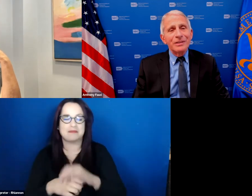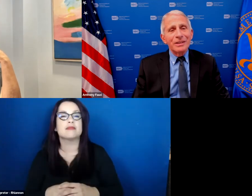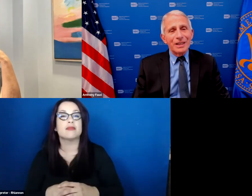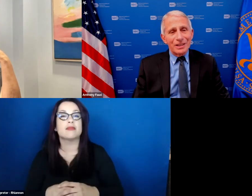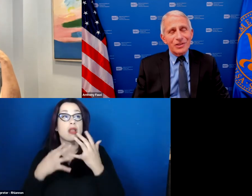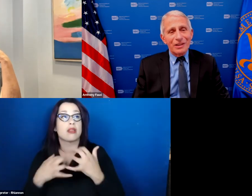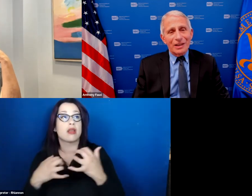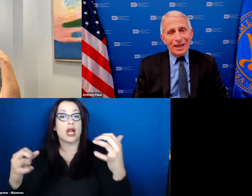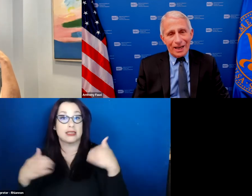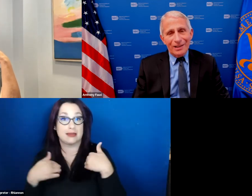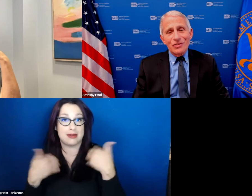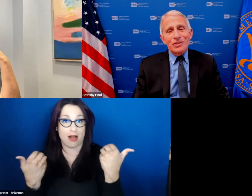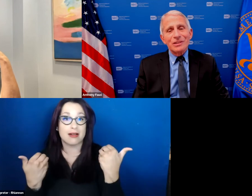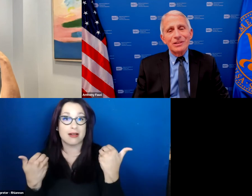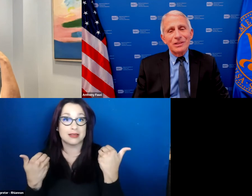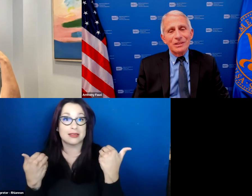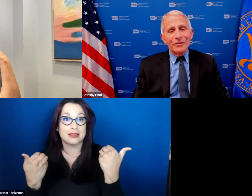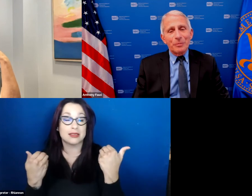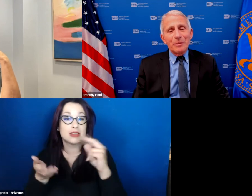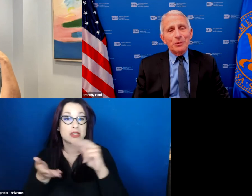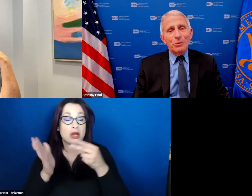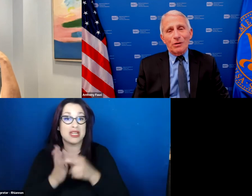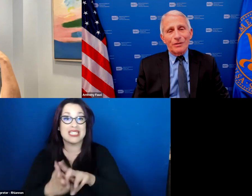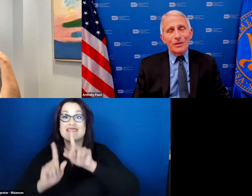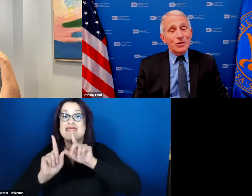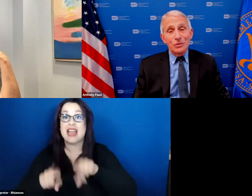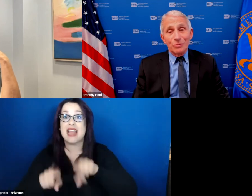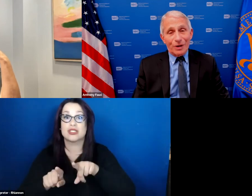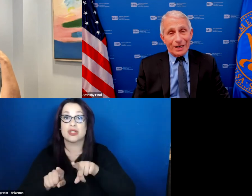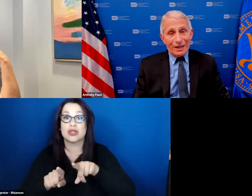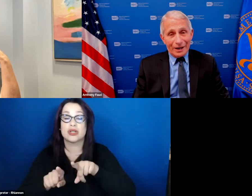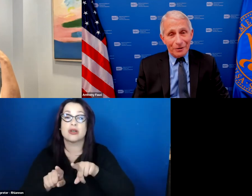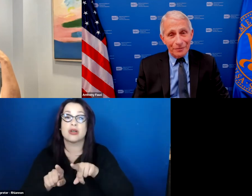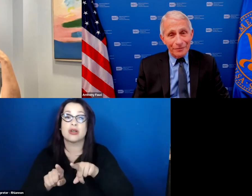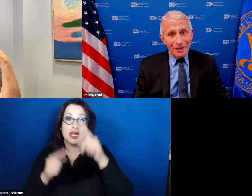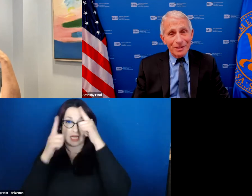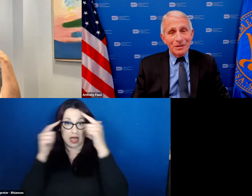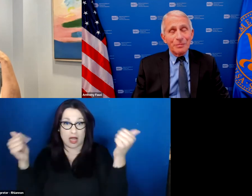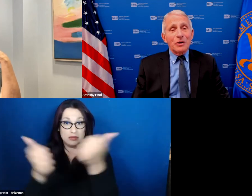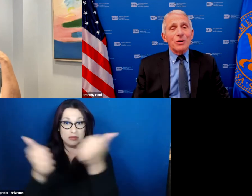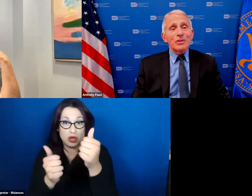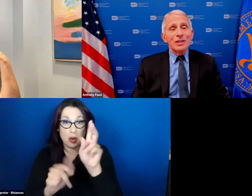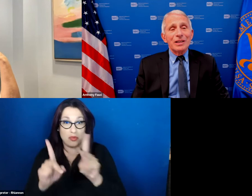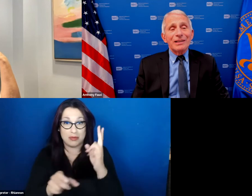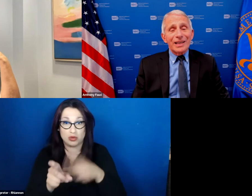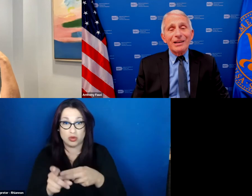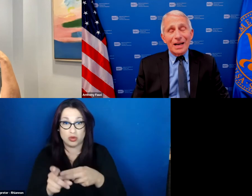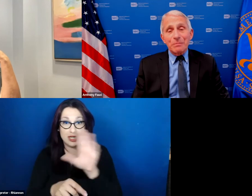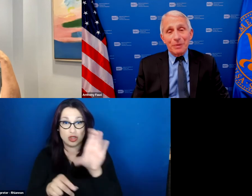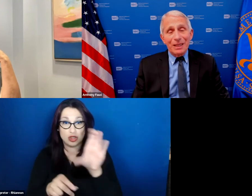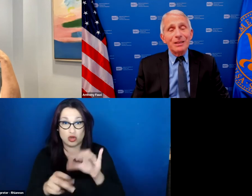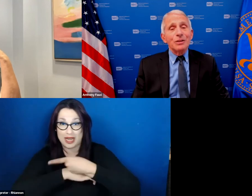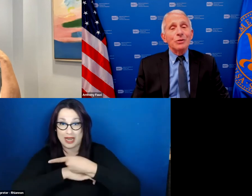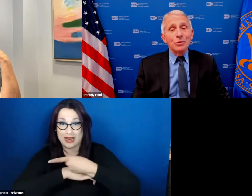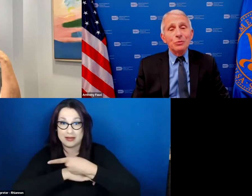is in the hands of the people who are on the zoom right now because it cannot